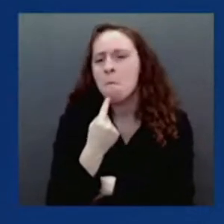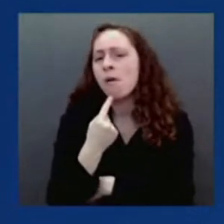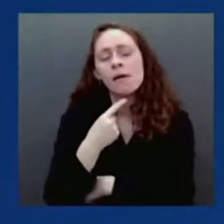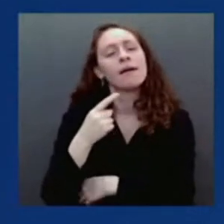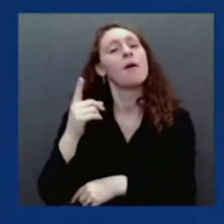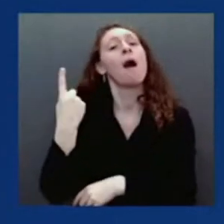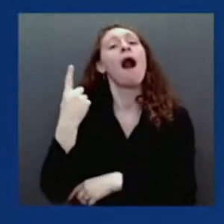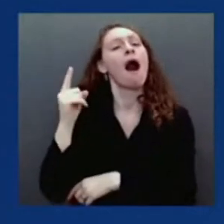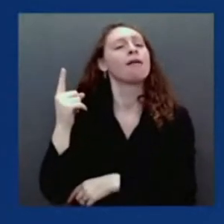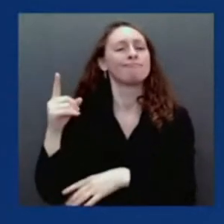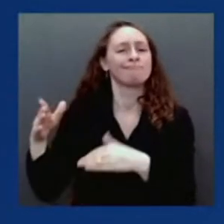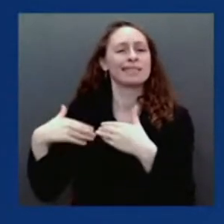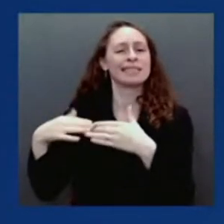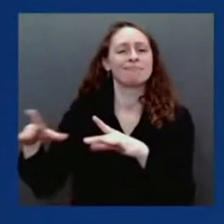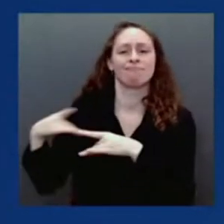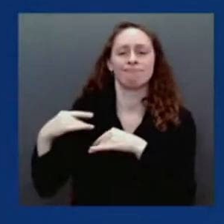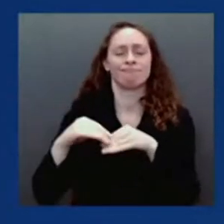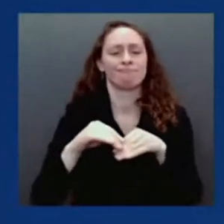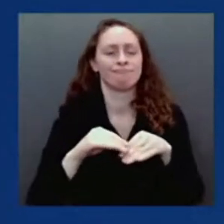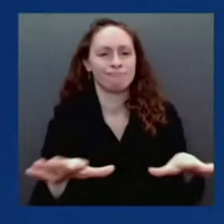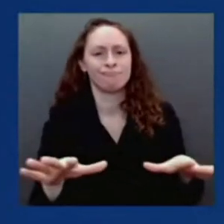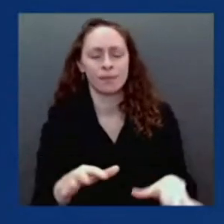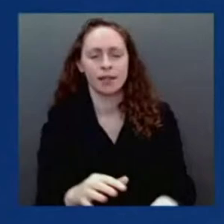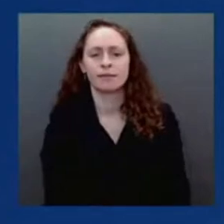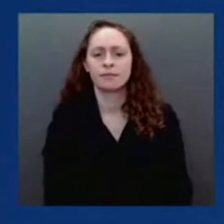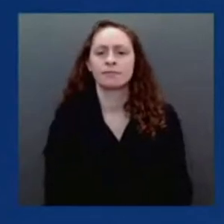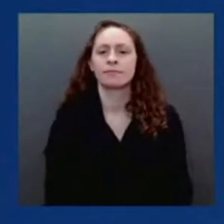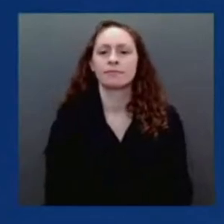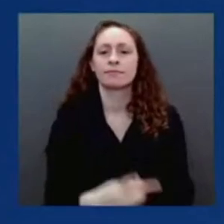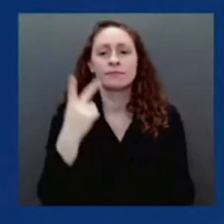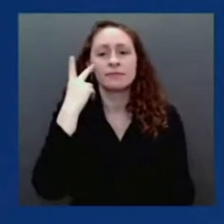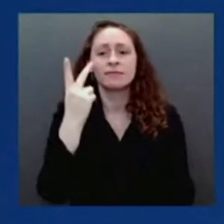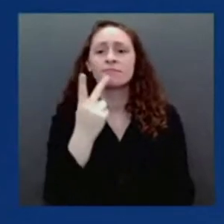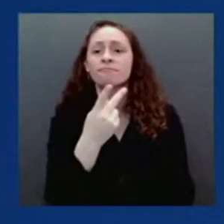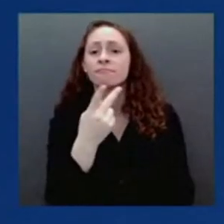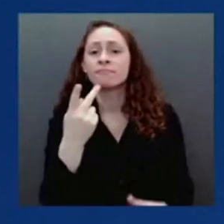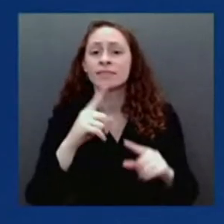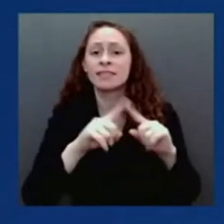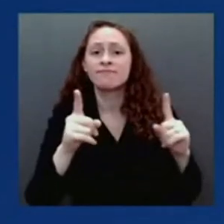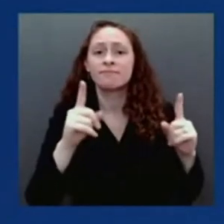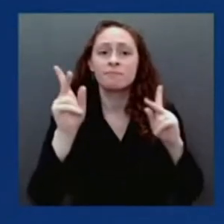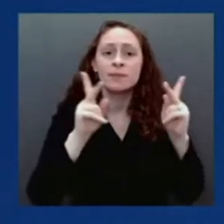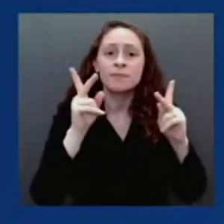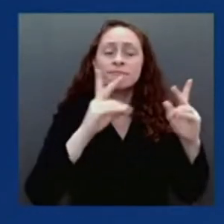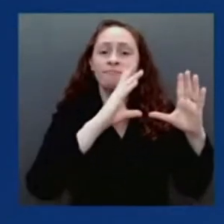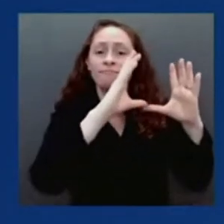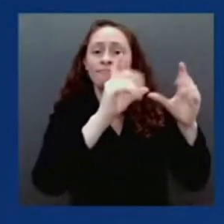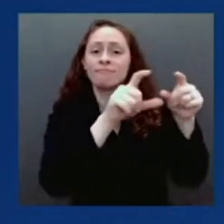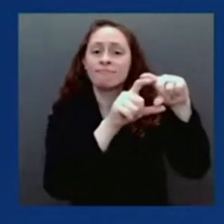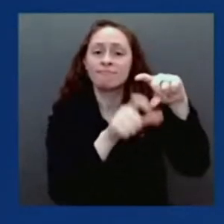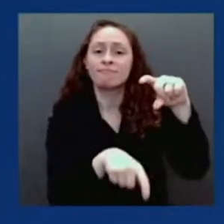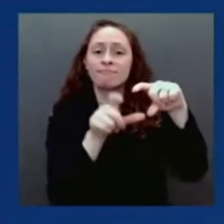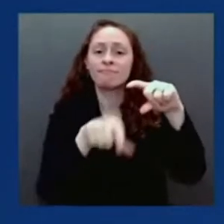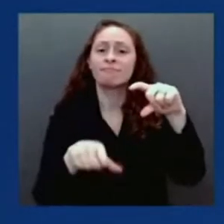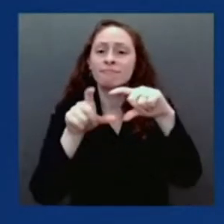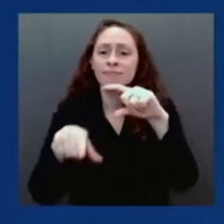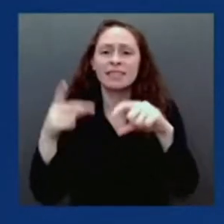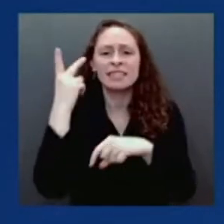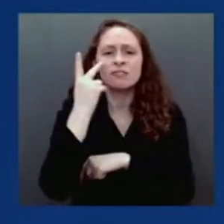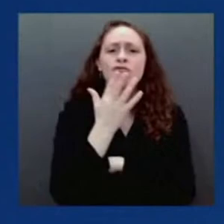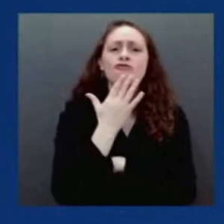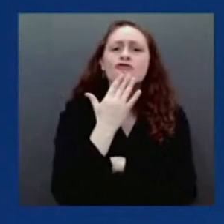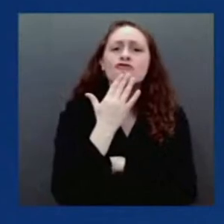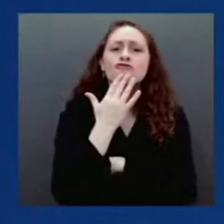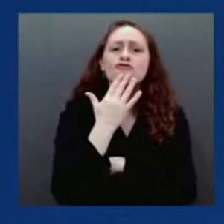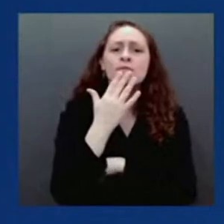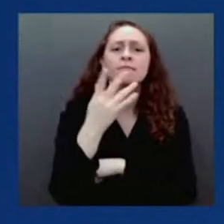shown in orange, and COVID-19-related deaths, shown in blue. This figure compares these outcomes during